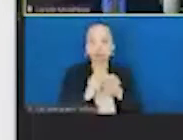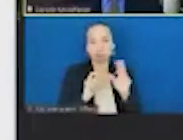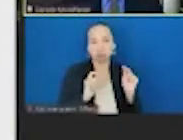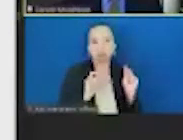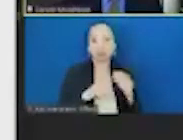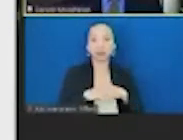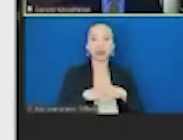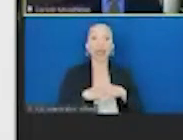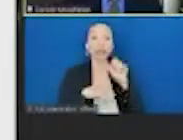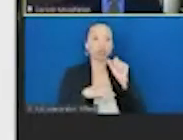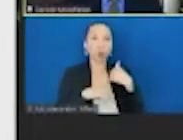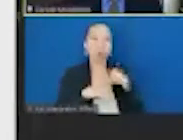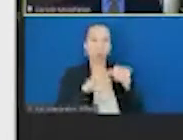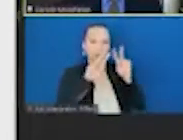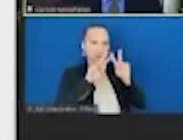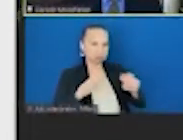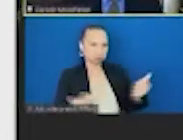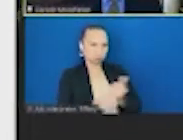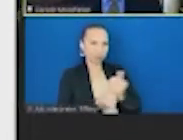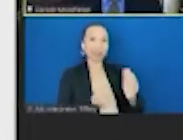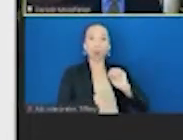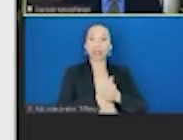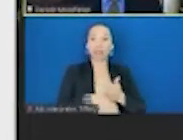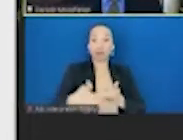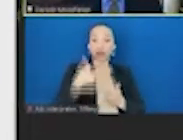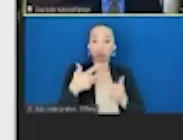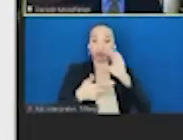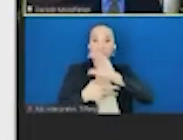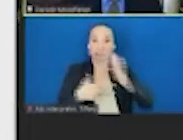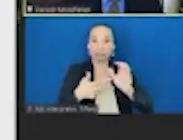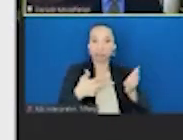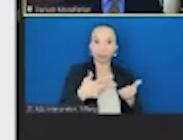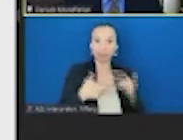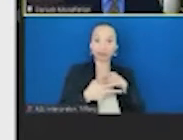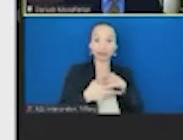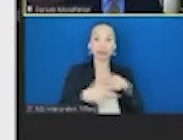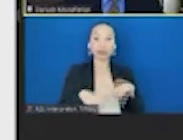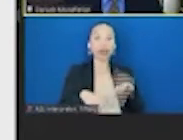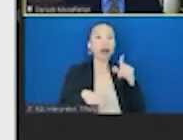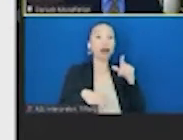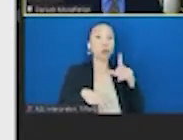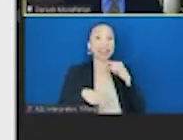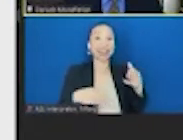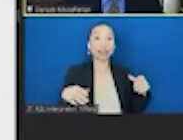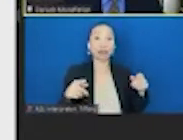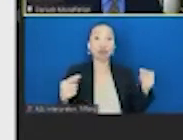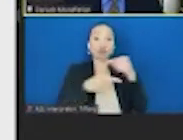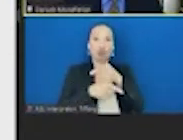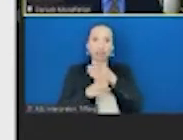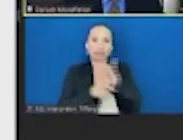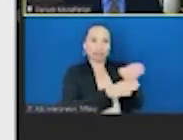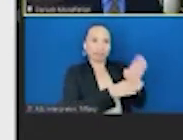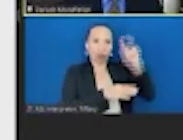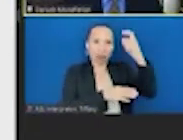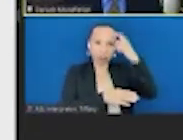we came up with three big categories of recommendations. You know, first we need cross governmental coordination. We spend more on